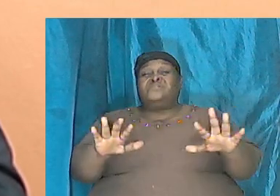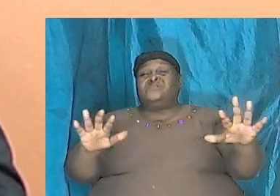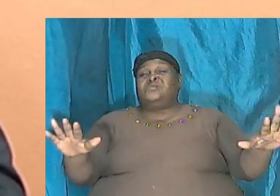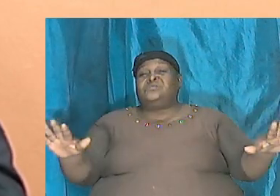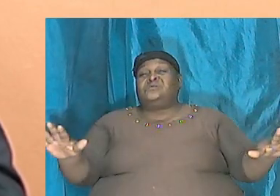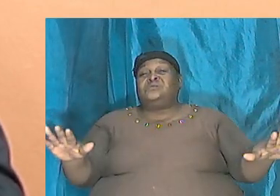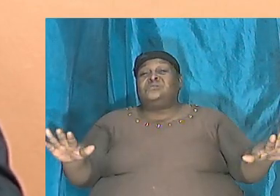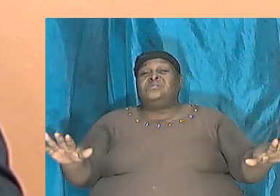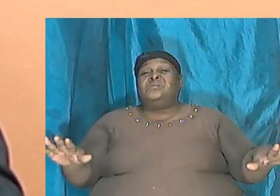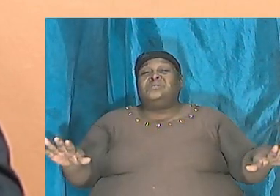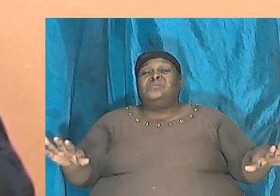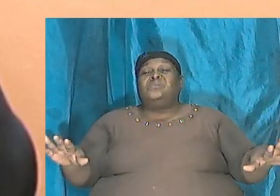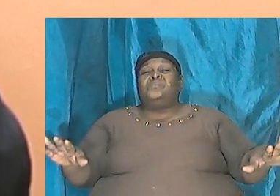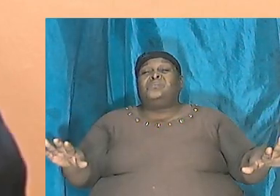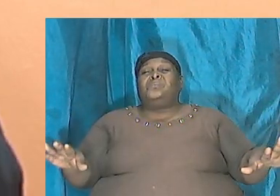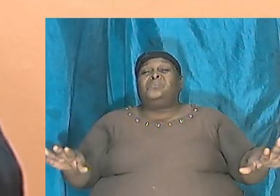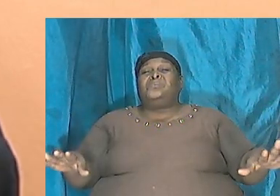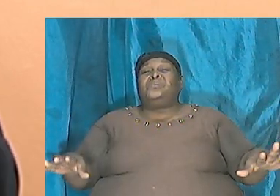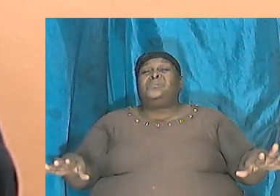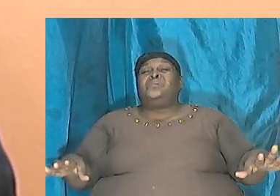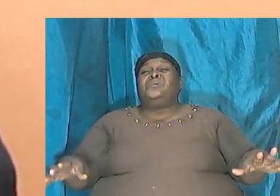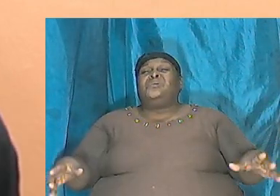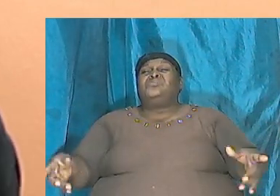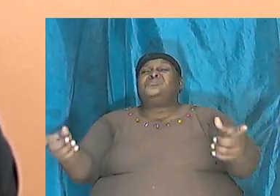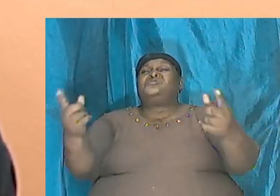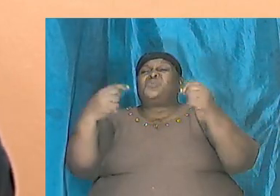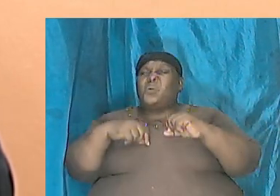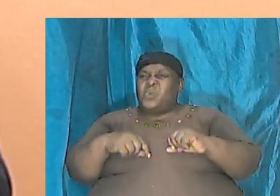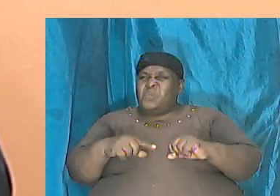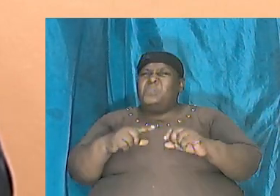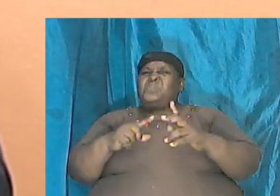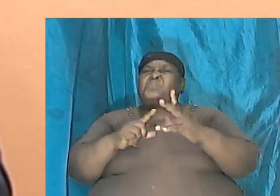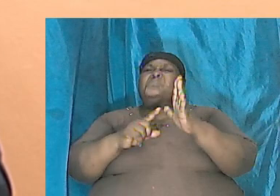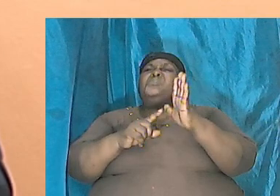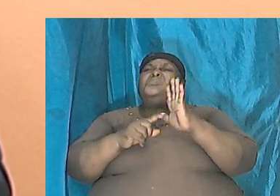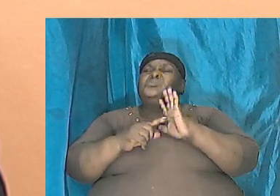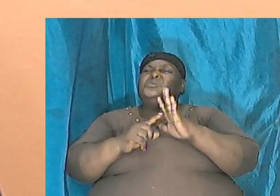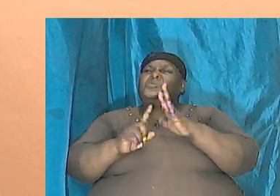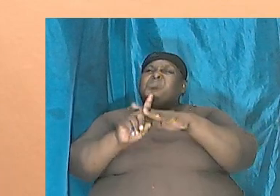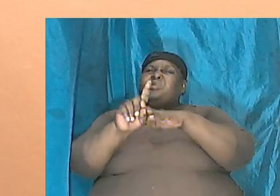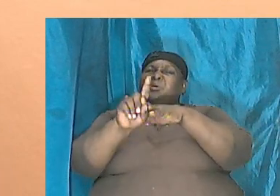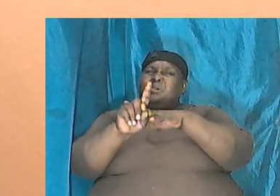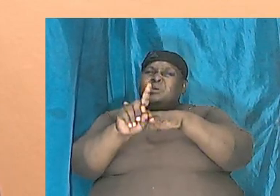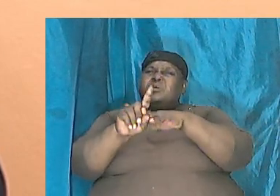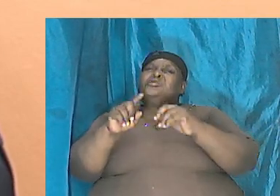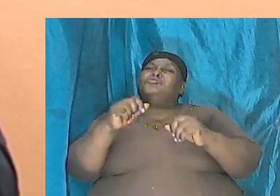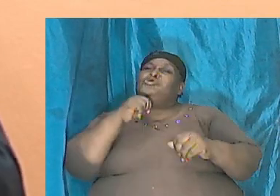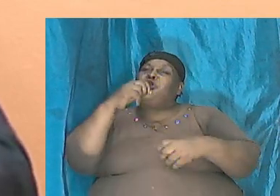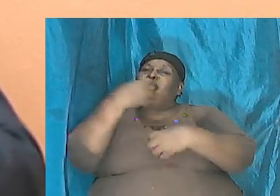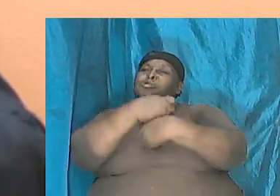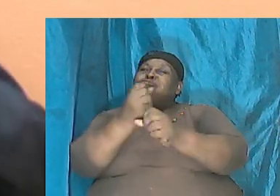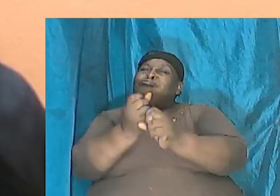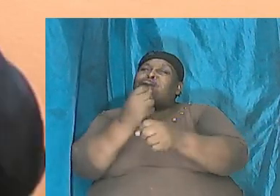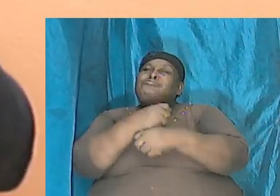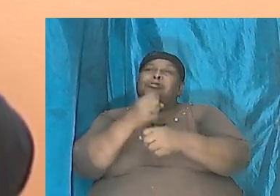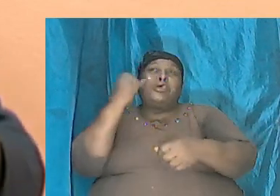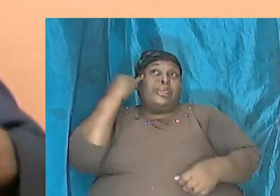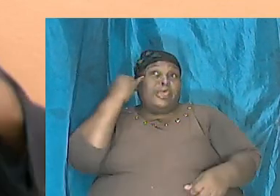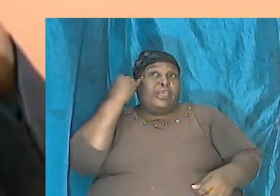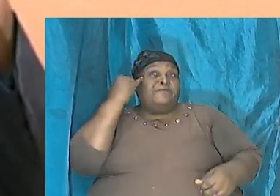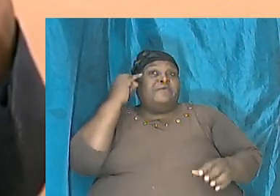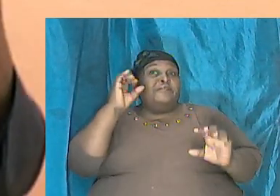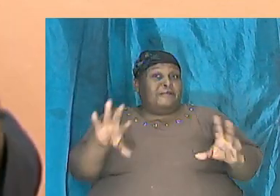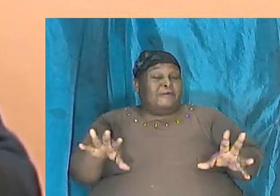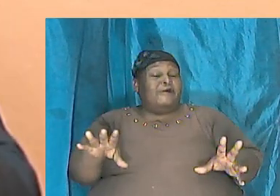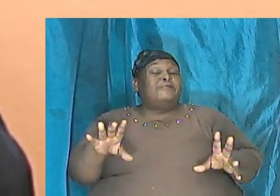we were not created. If you can get that into the school system, brothers and sisters, then it is just a matter of